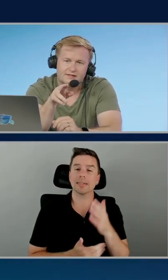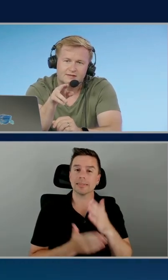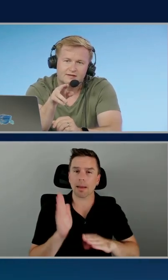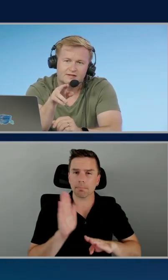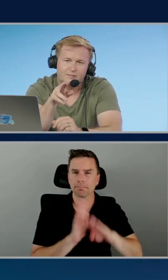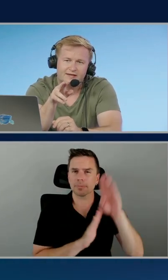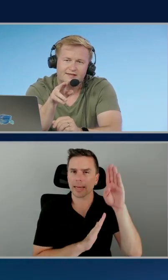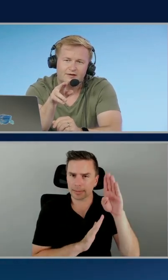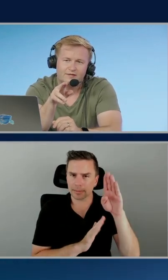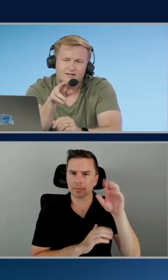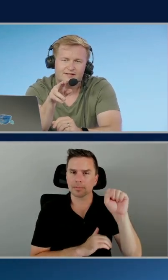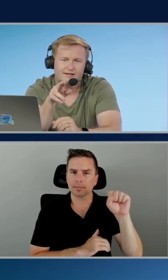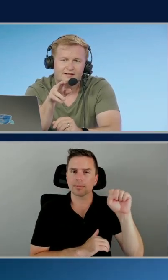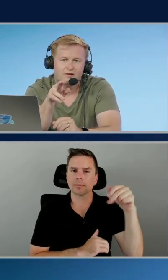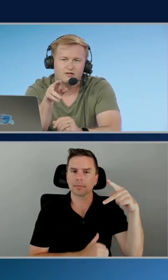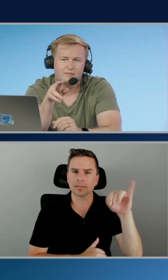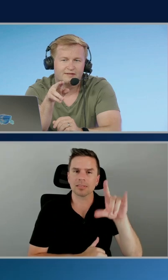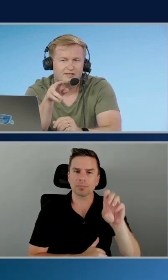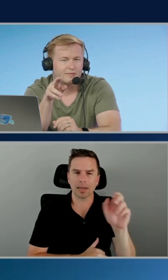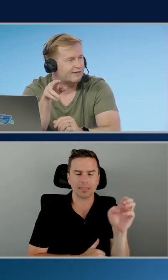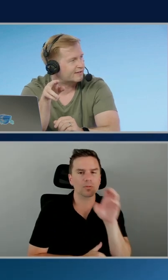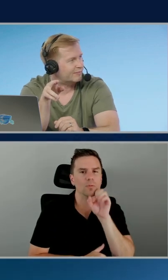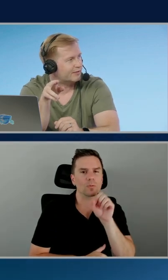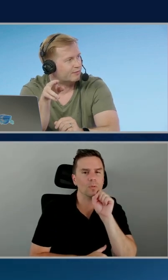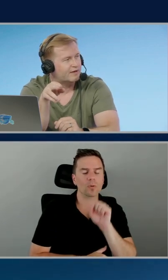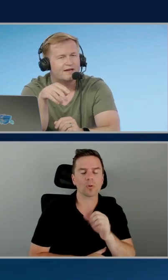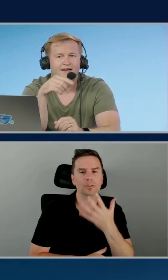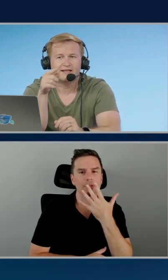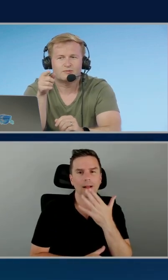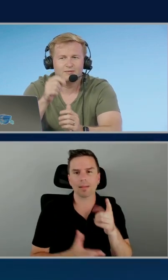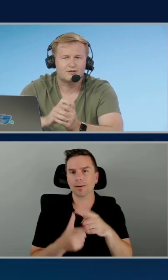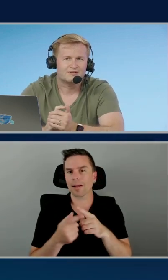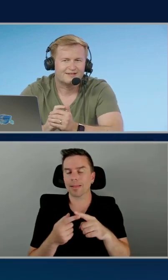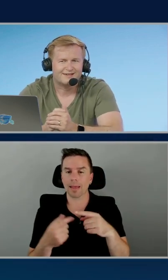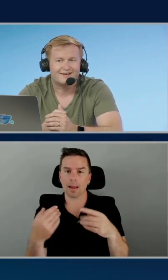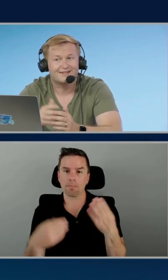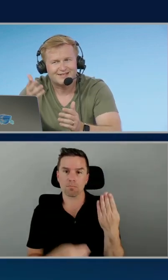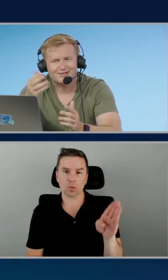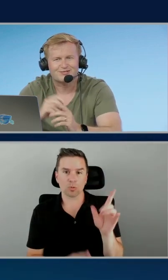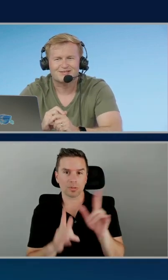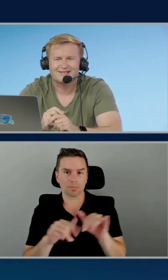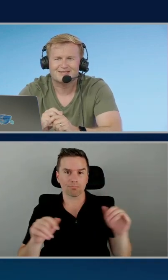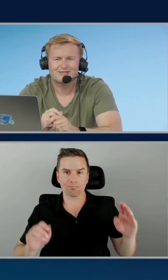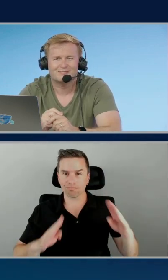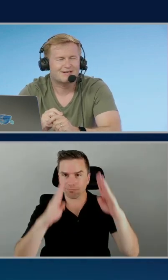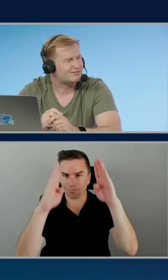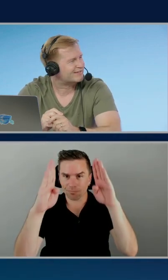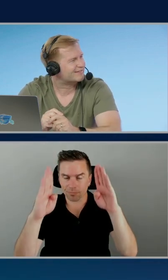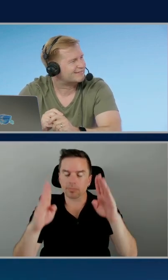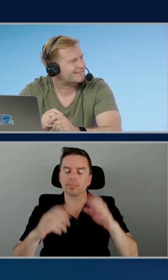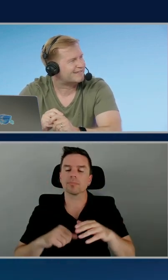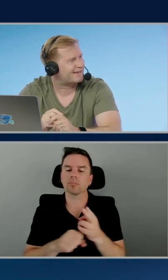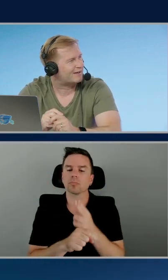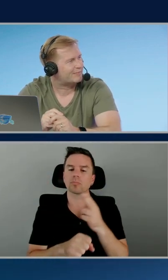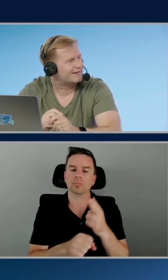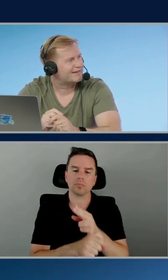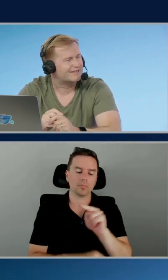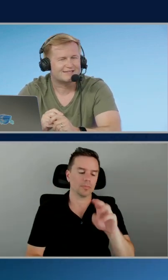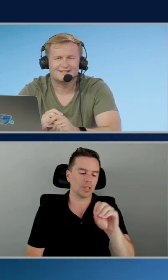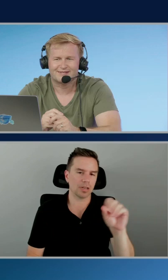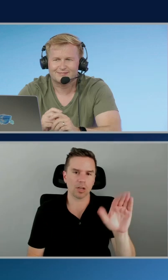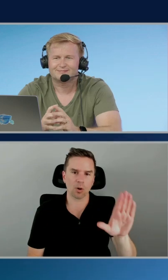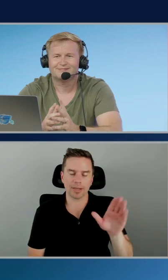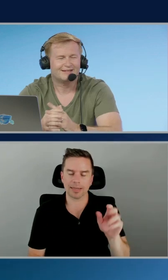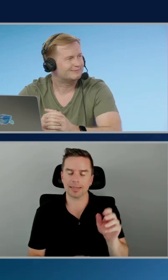a spike in the orange and then a corresponding spike in the blue. And that's where we're using Neo's custom metric to scale up.